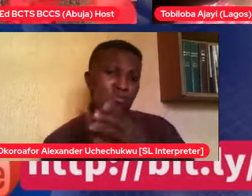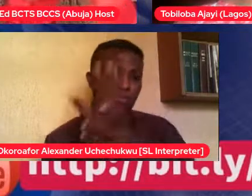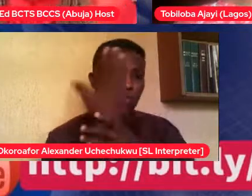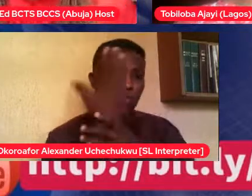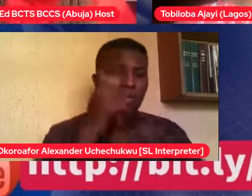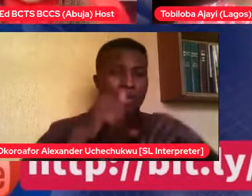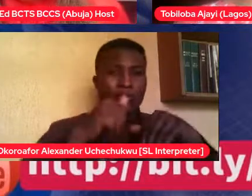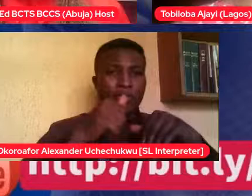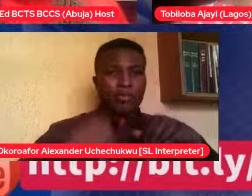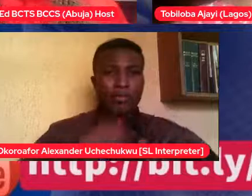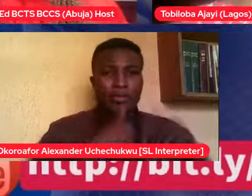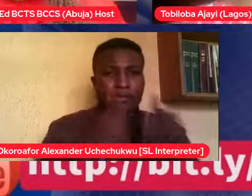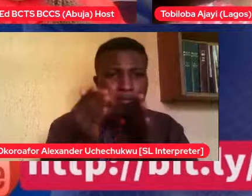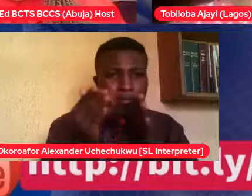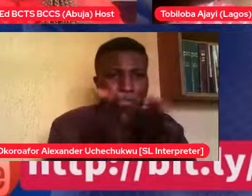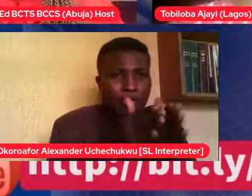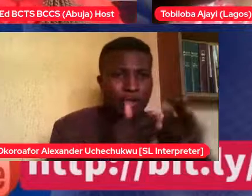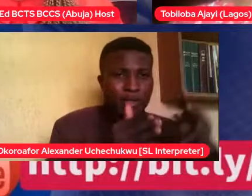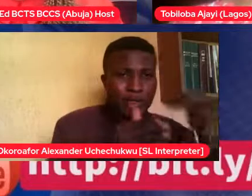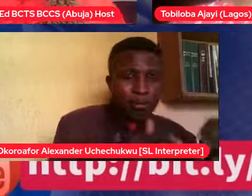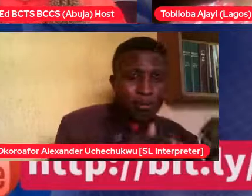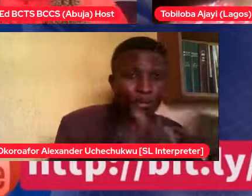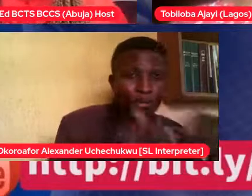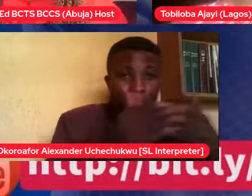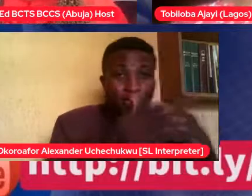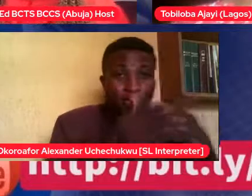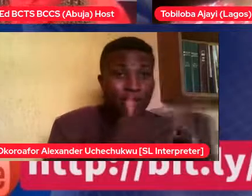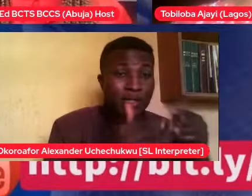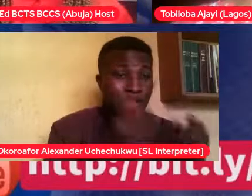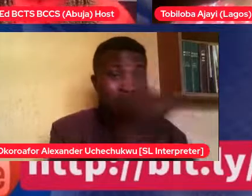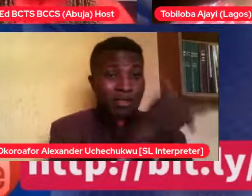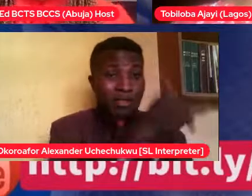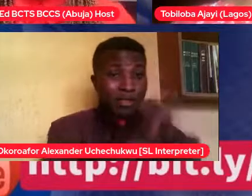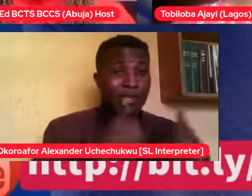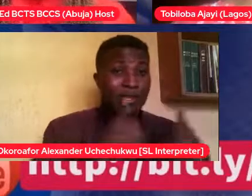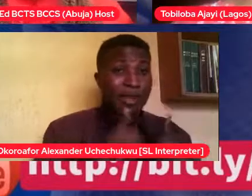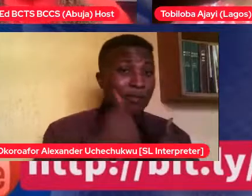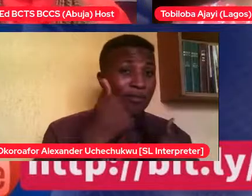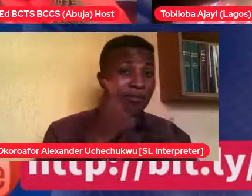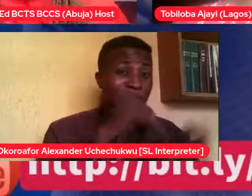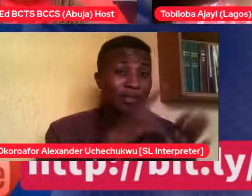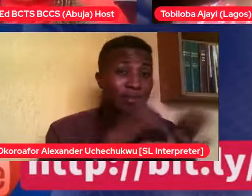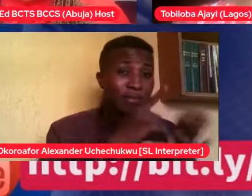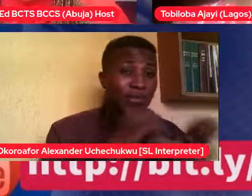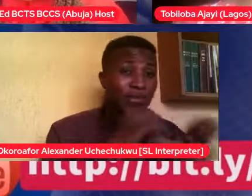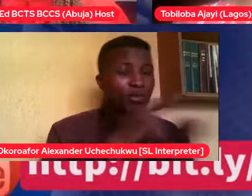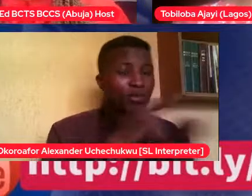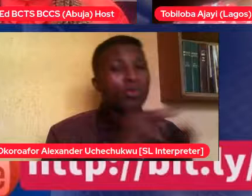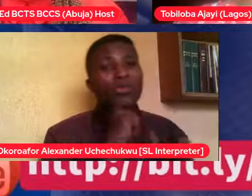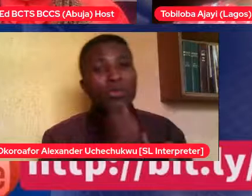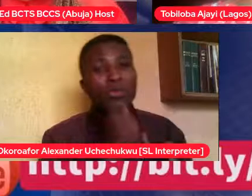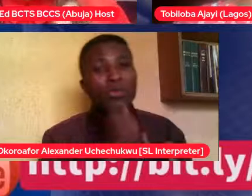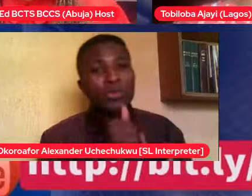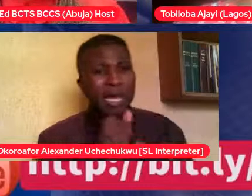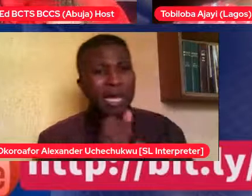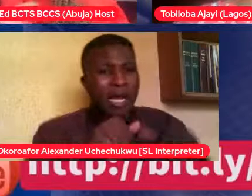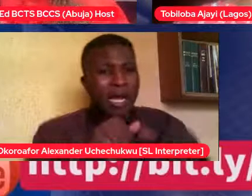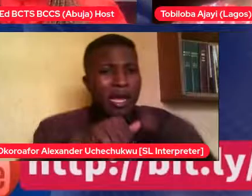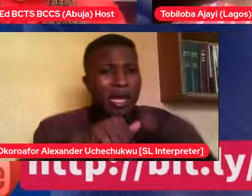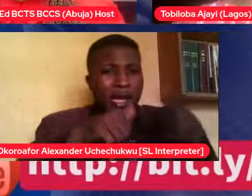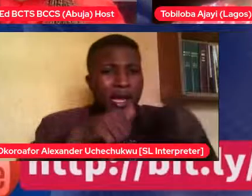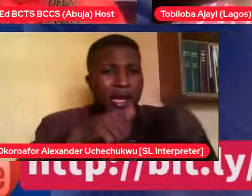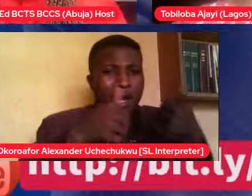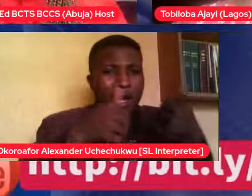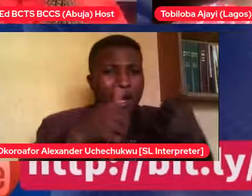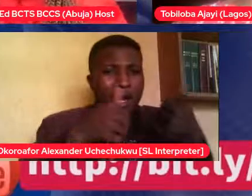how do we do it? I mean, I'm sure individuals without disability also deal with dejection and all of that. How do we deal with all that? What is the